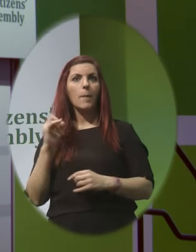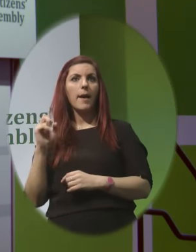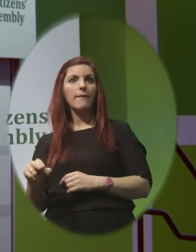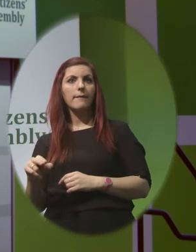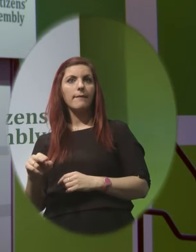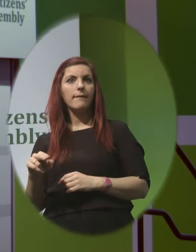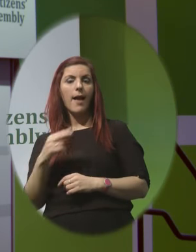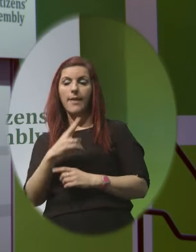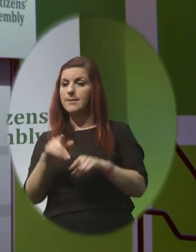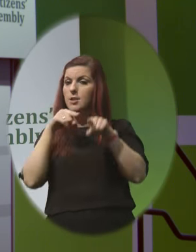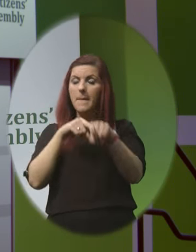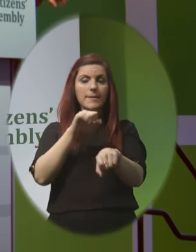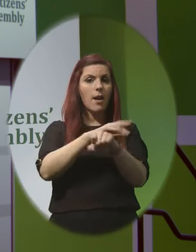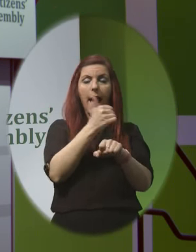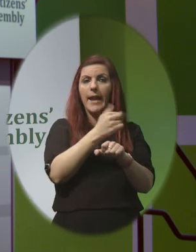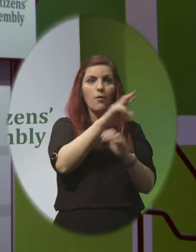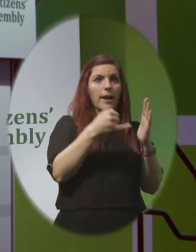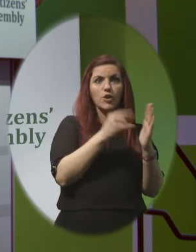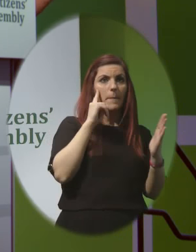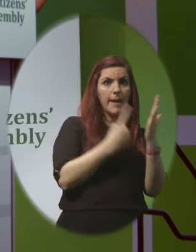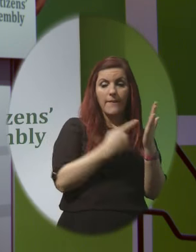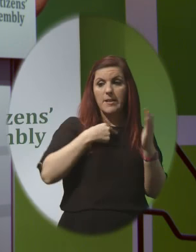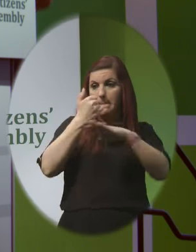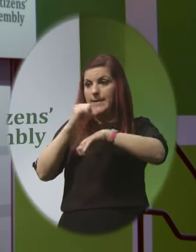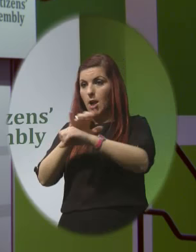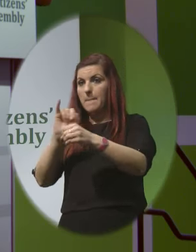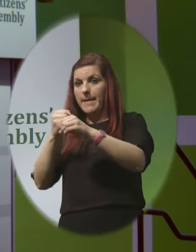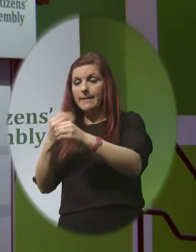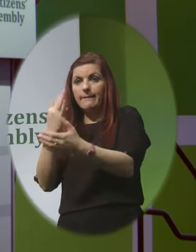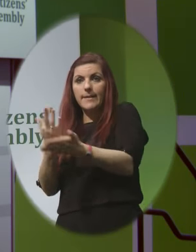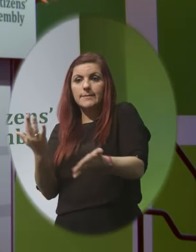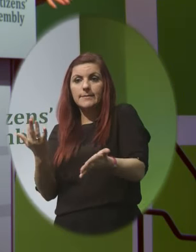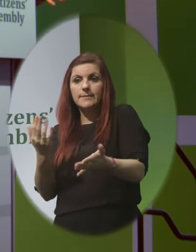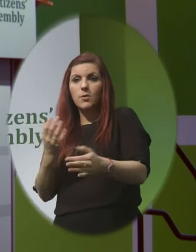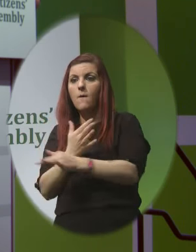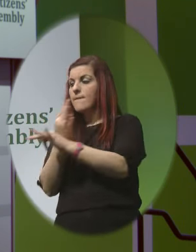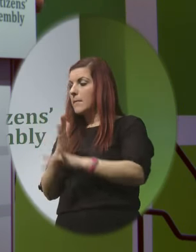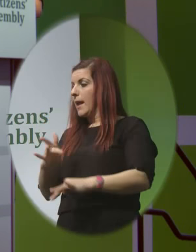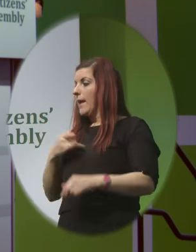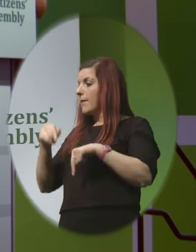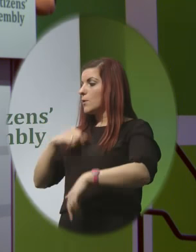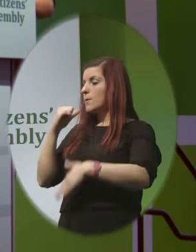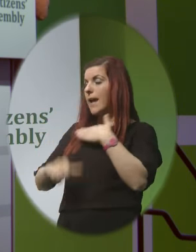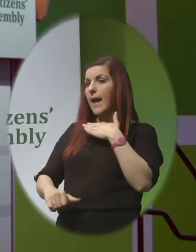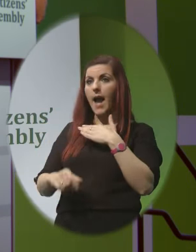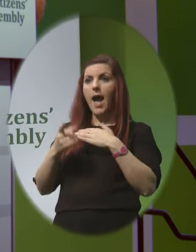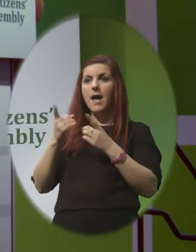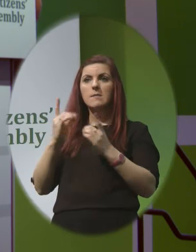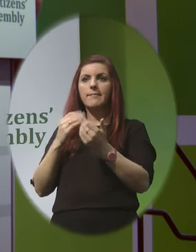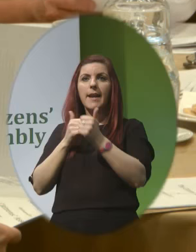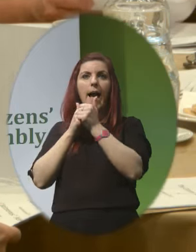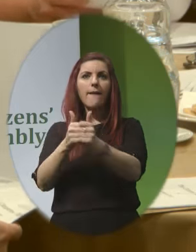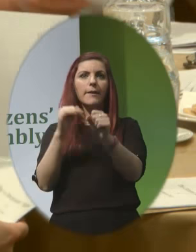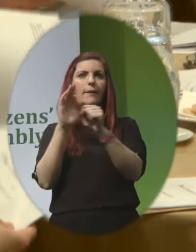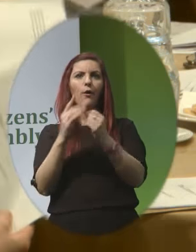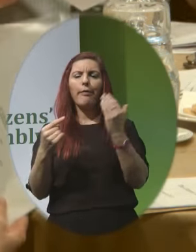on any particular religious belief Family and Life comes before you today As an advocate for the